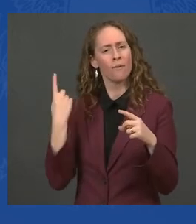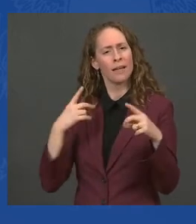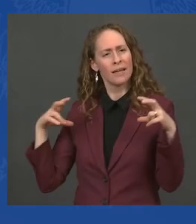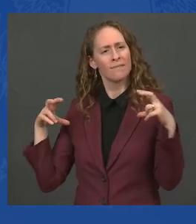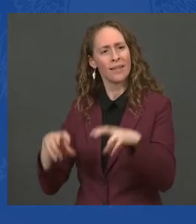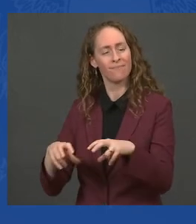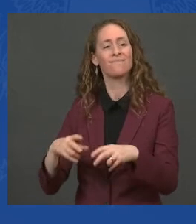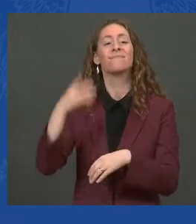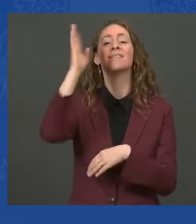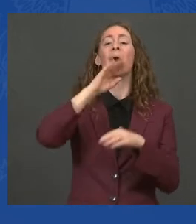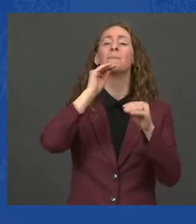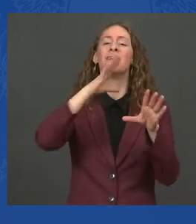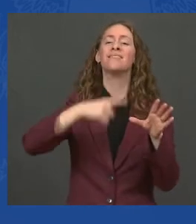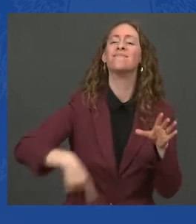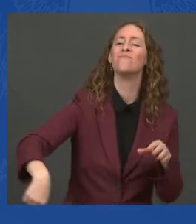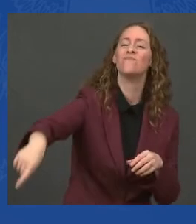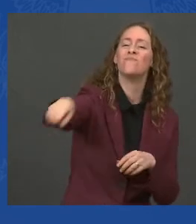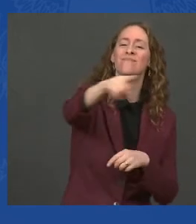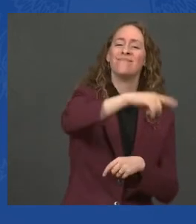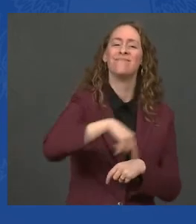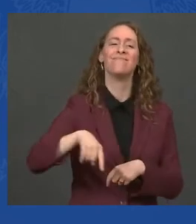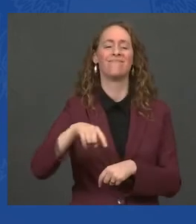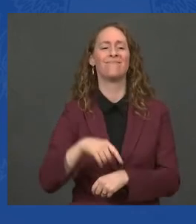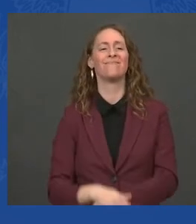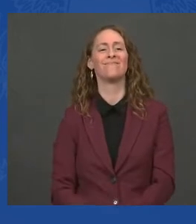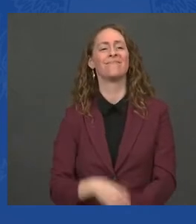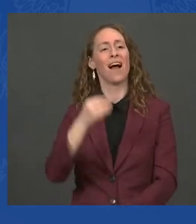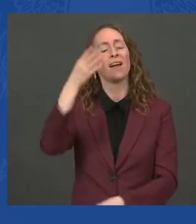and may God protect our troops and keep everyone safe. Mr.